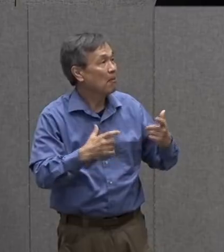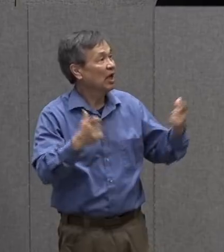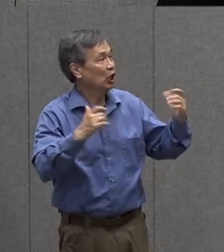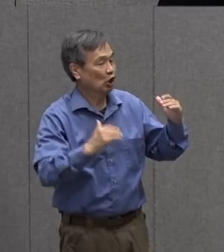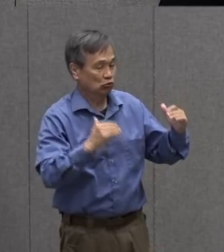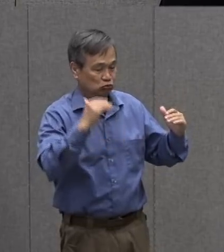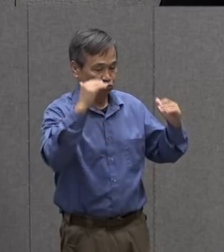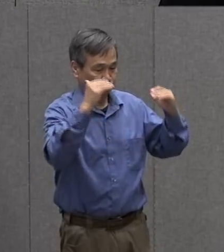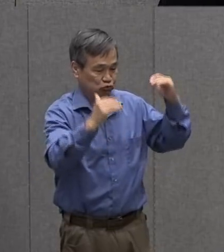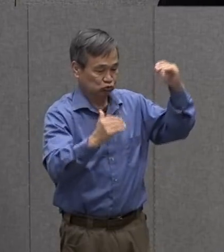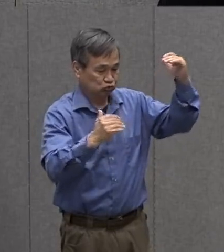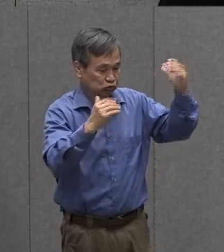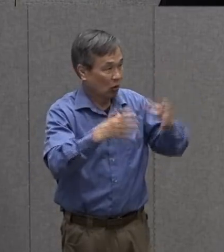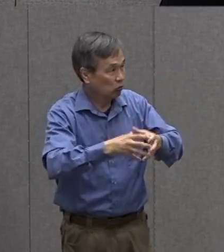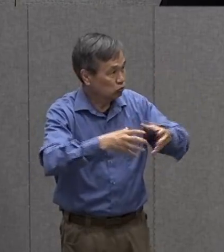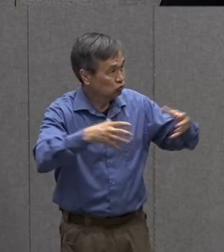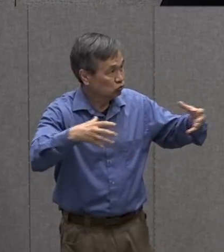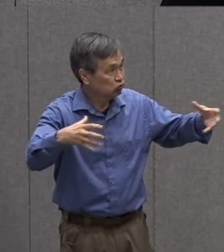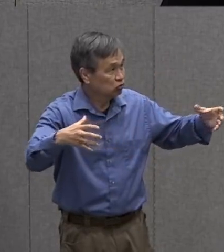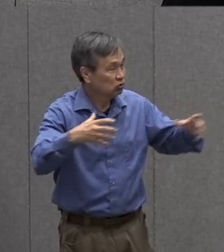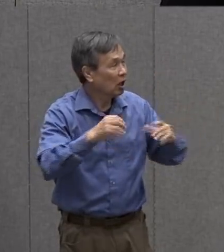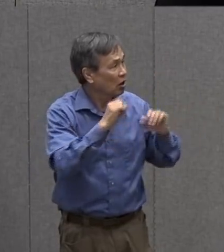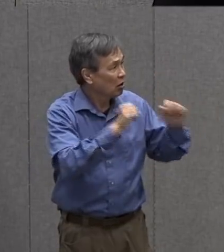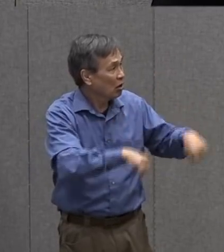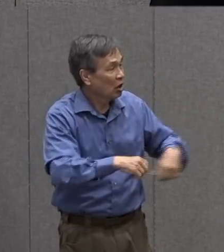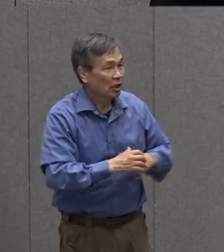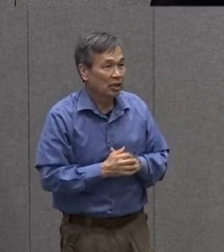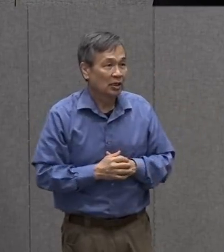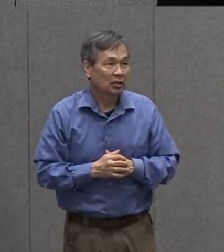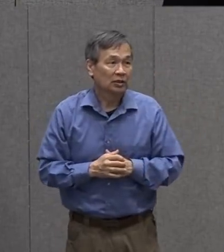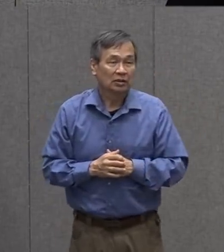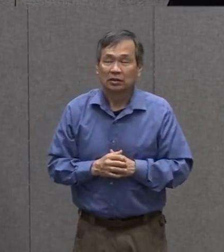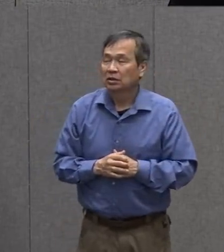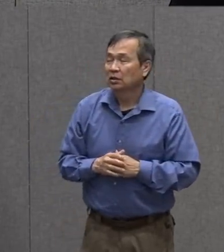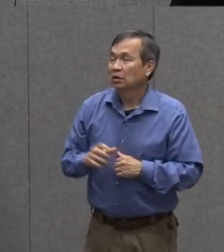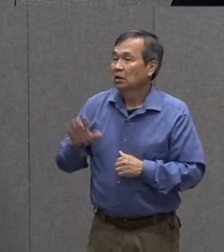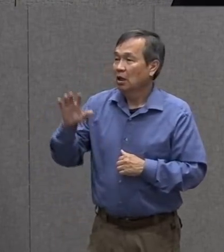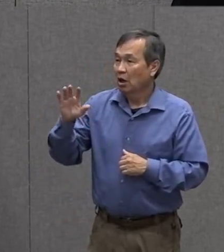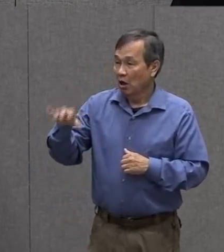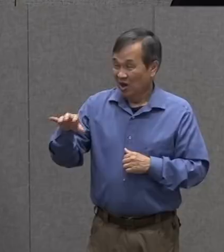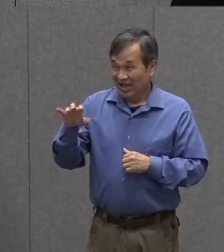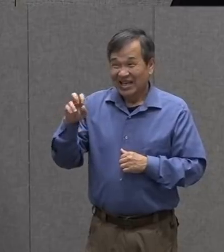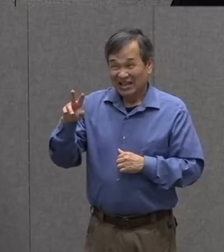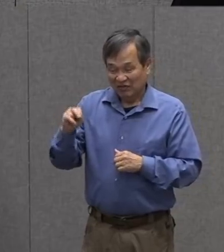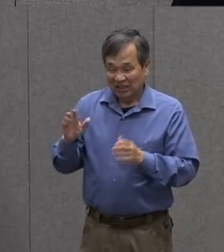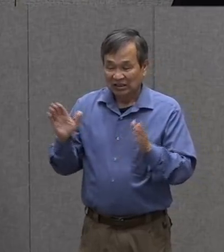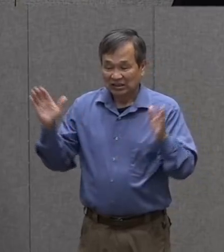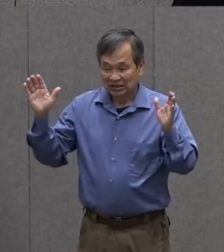or even smaller or even smaller